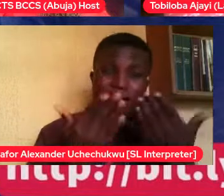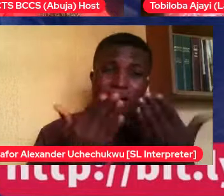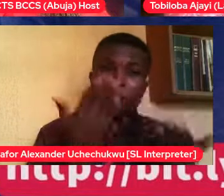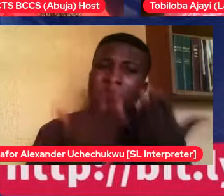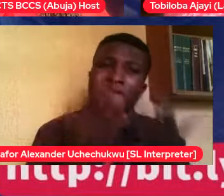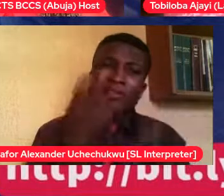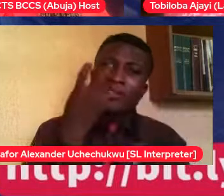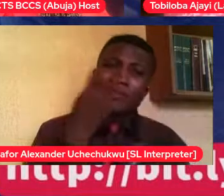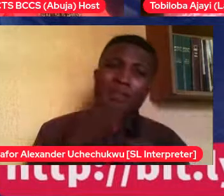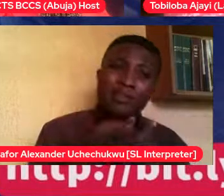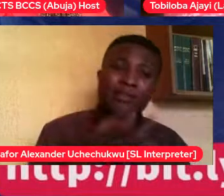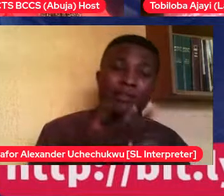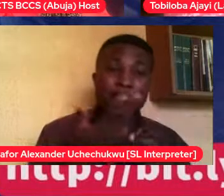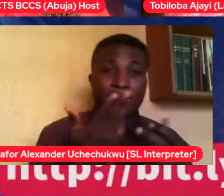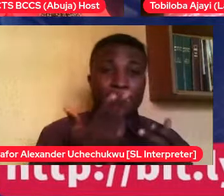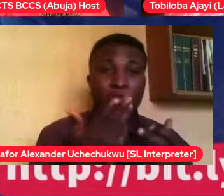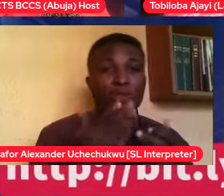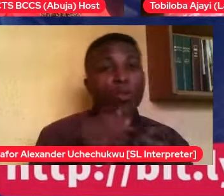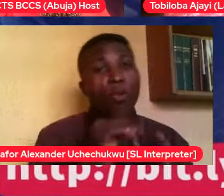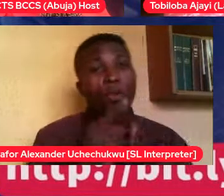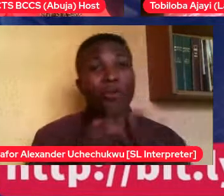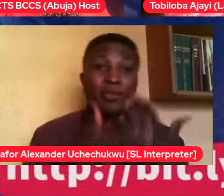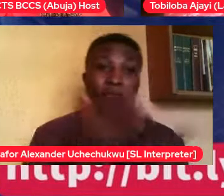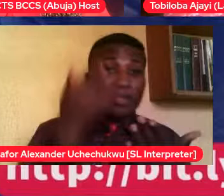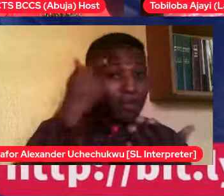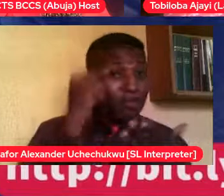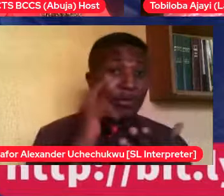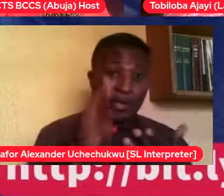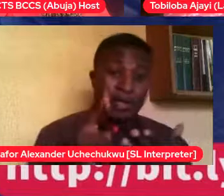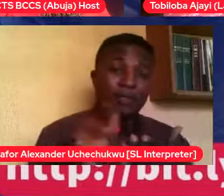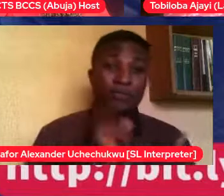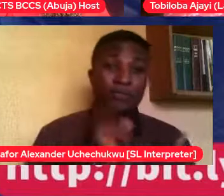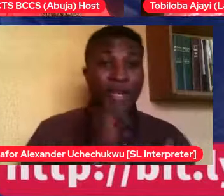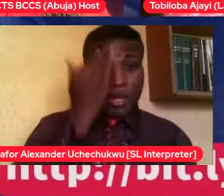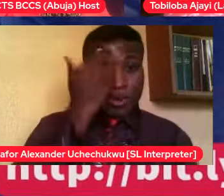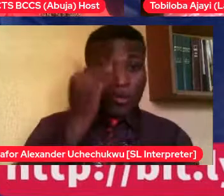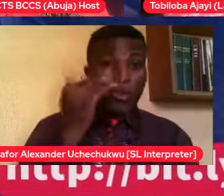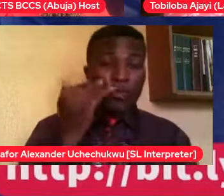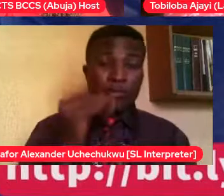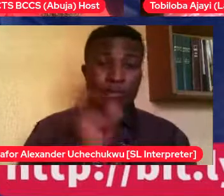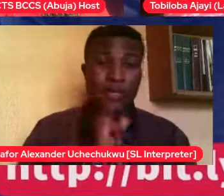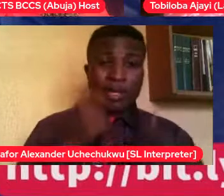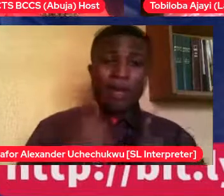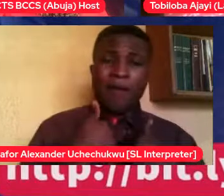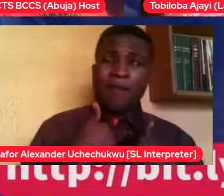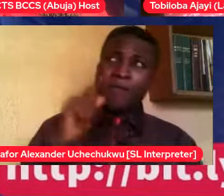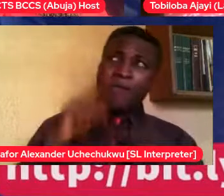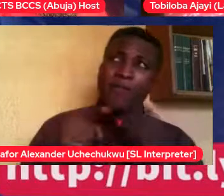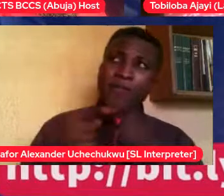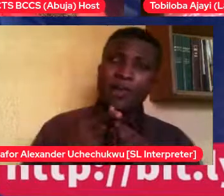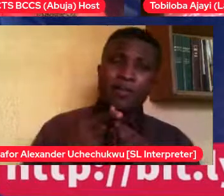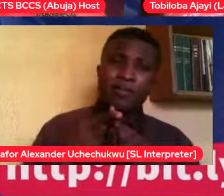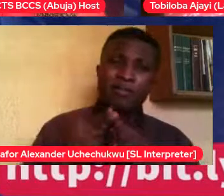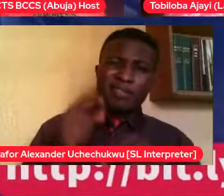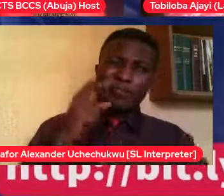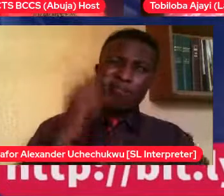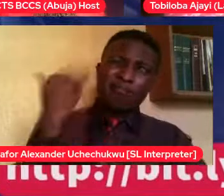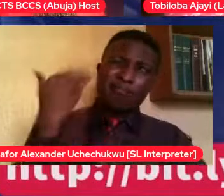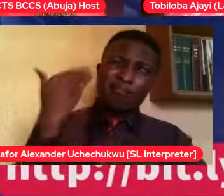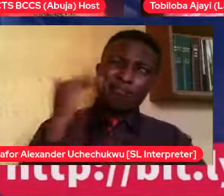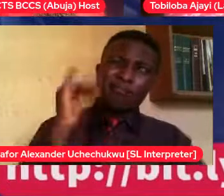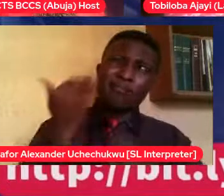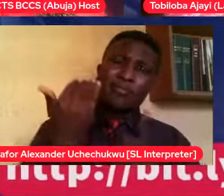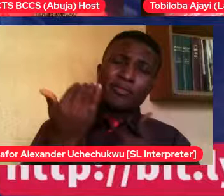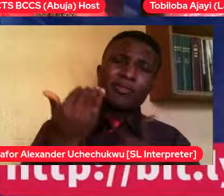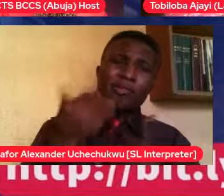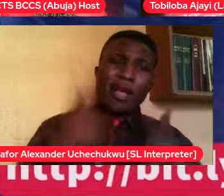friend when I was younger that had Down syndrome. And now he's older now. So he has a home in Kano for